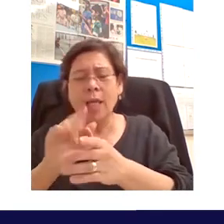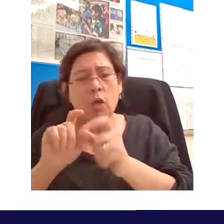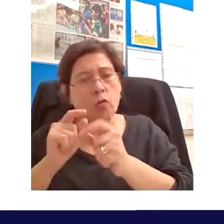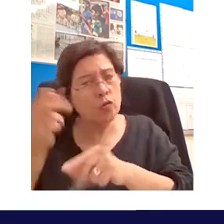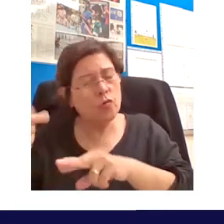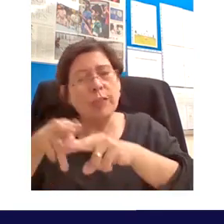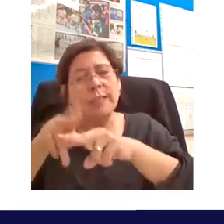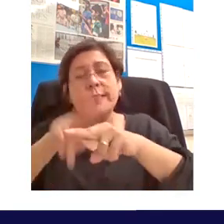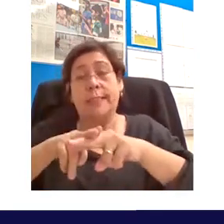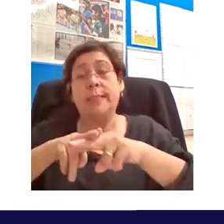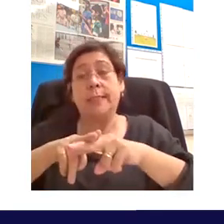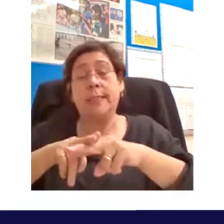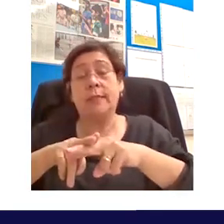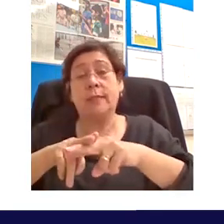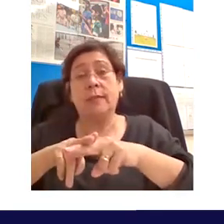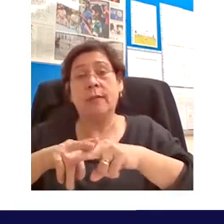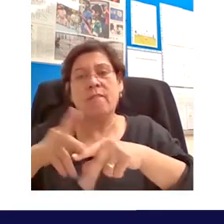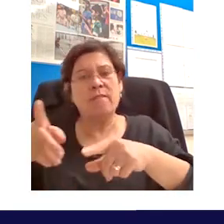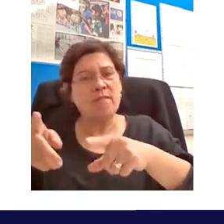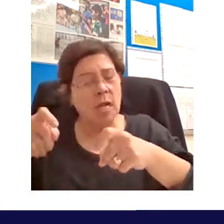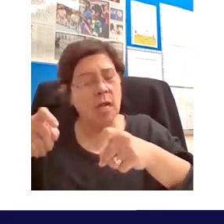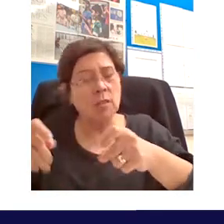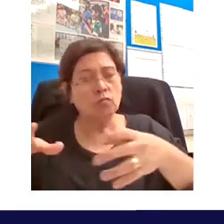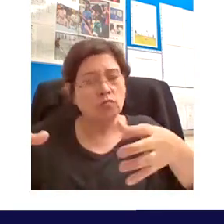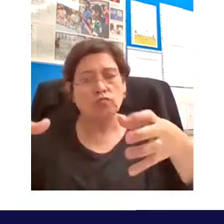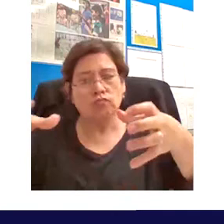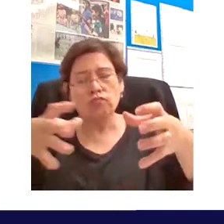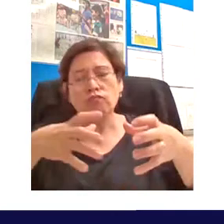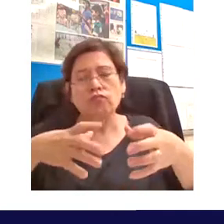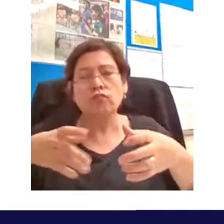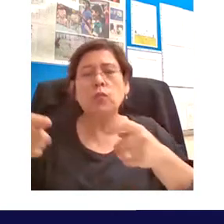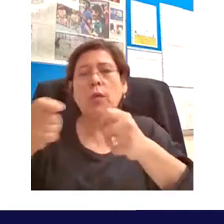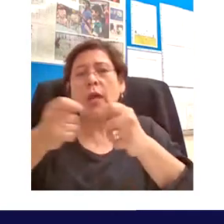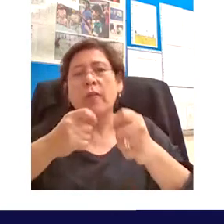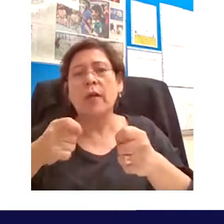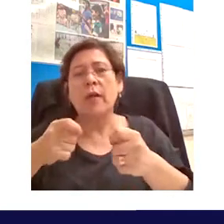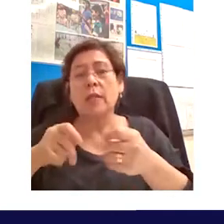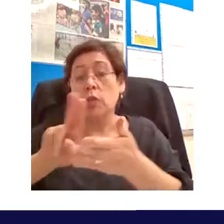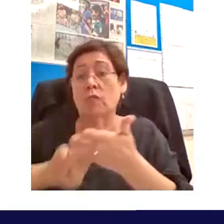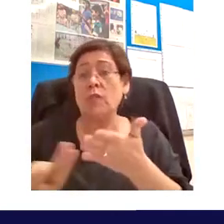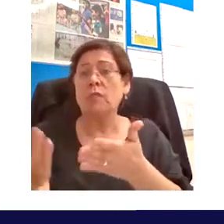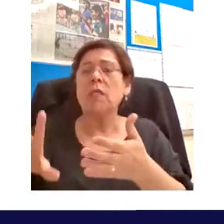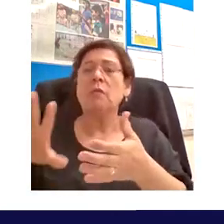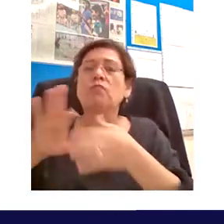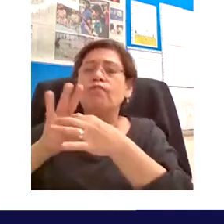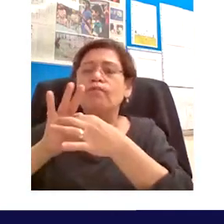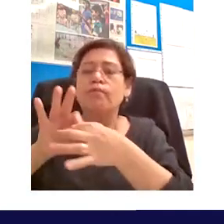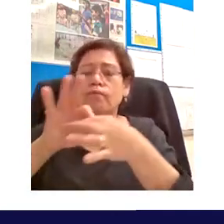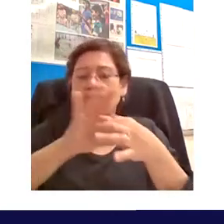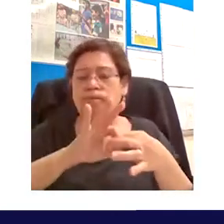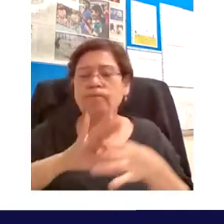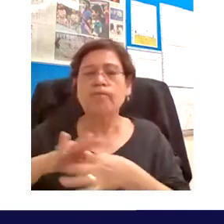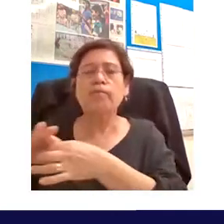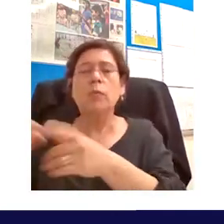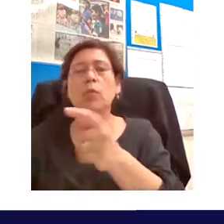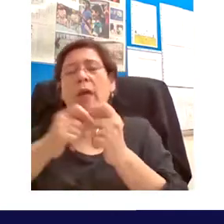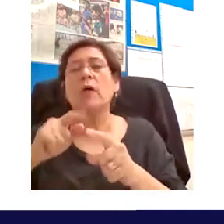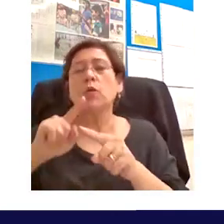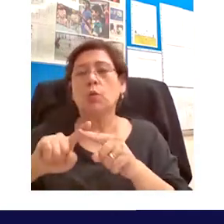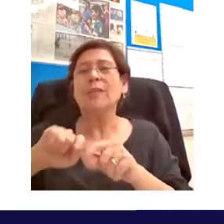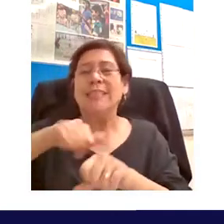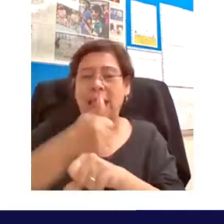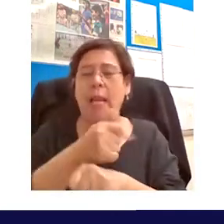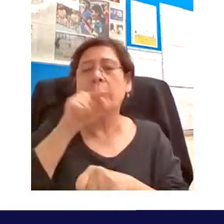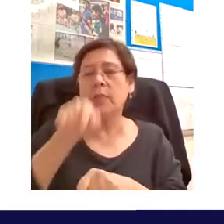really exceeds the capacity of of individual universities to finance it you know because if you're reaching out